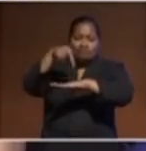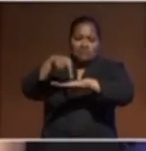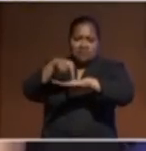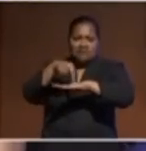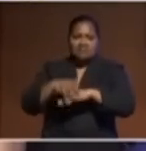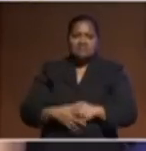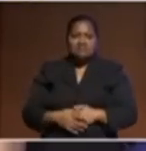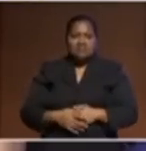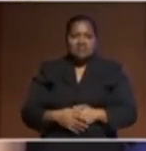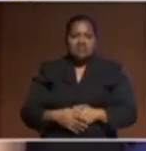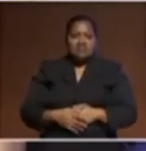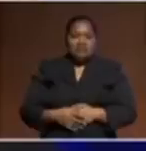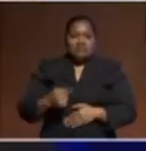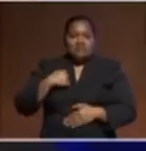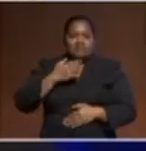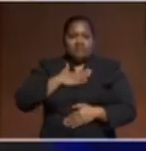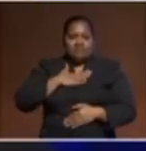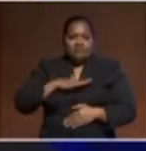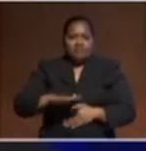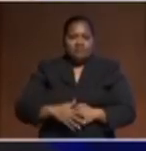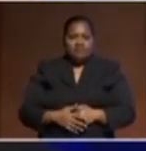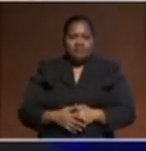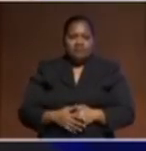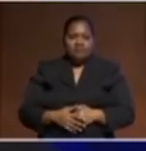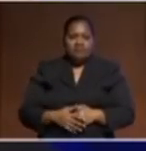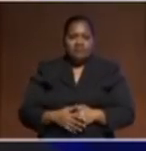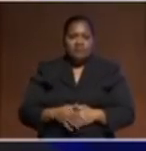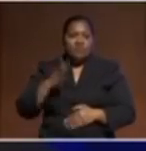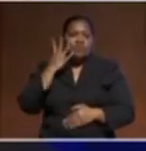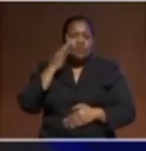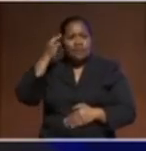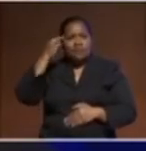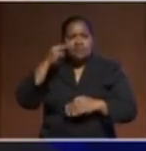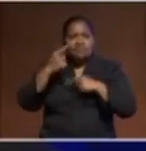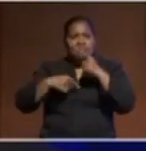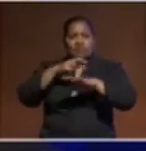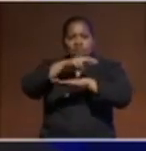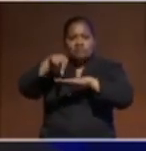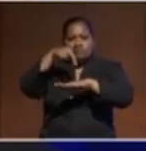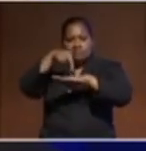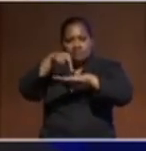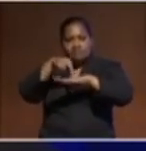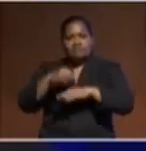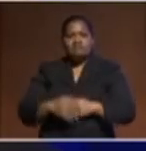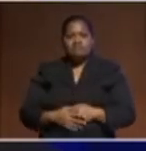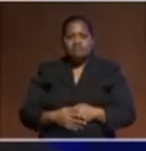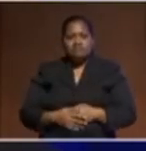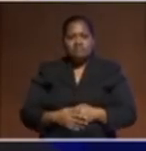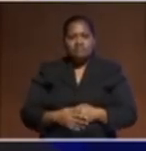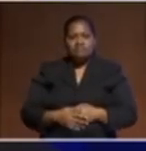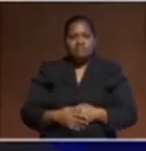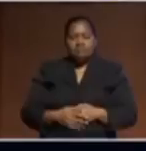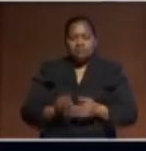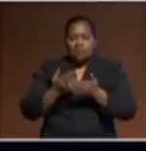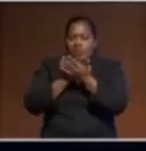wanted to follow up, if I may, Prime Minister. When you think about regionalism in this region, and in particular how